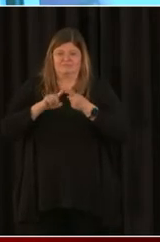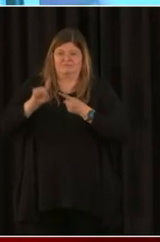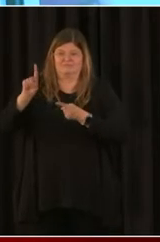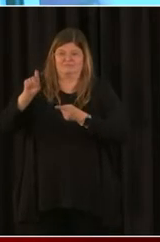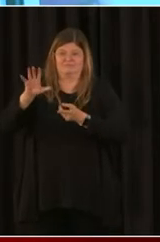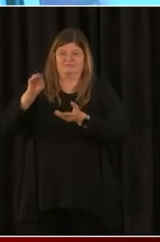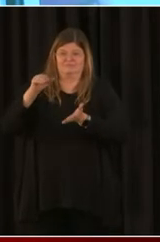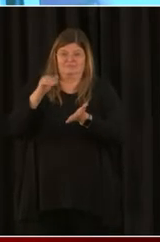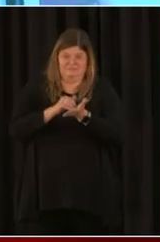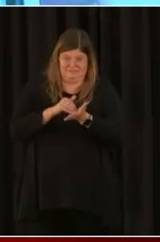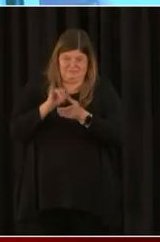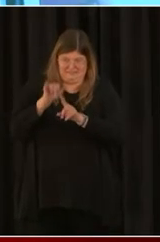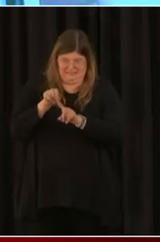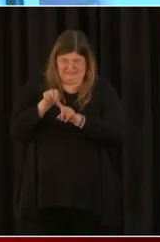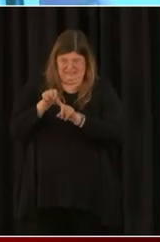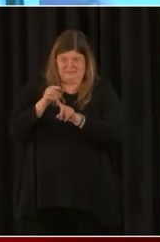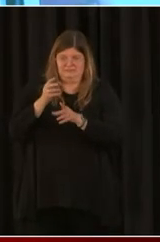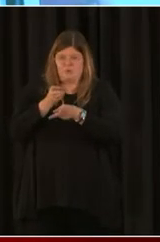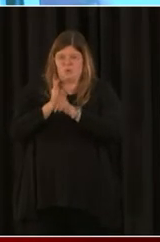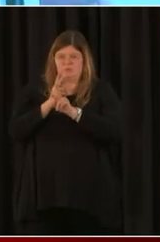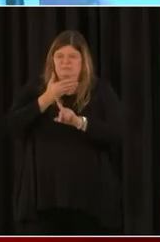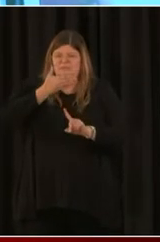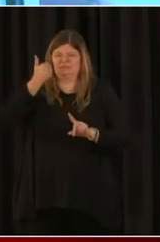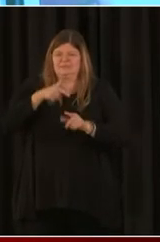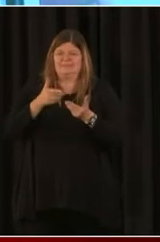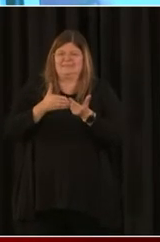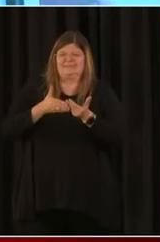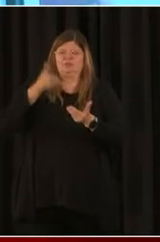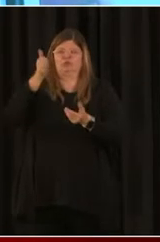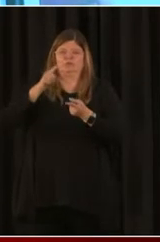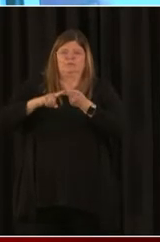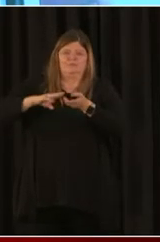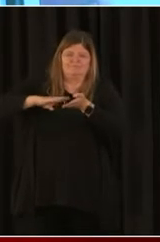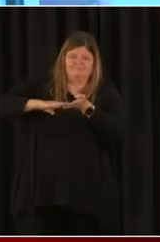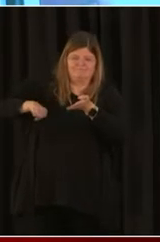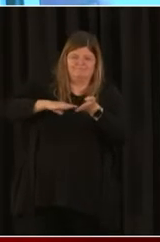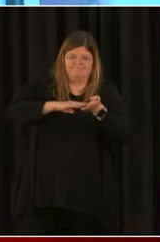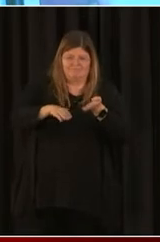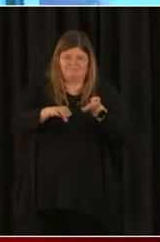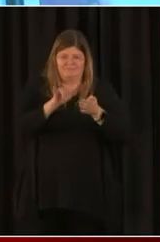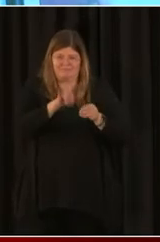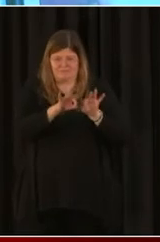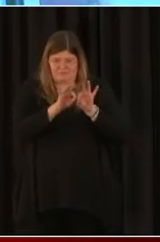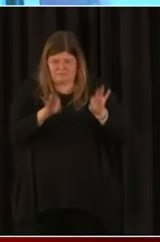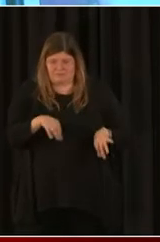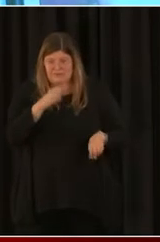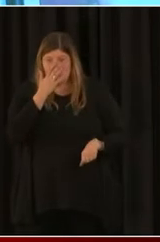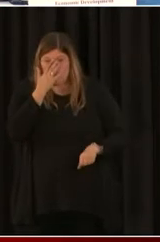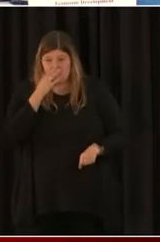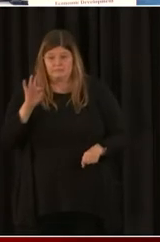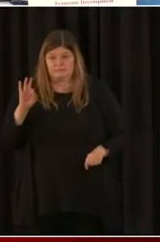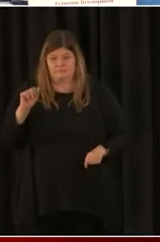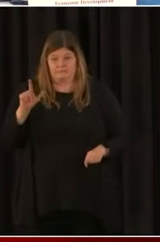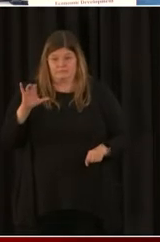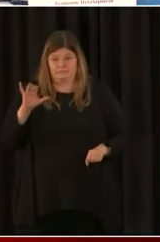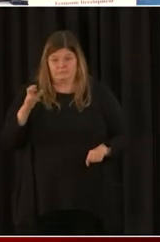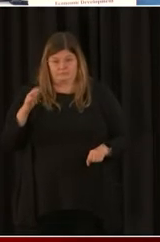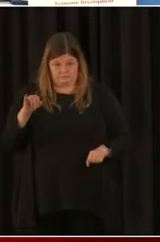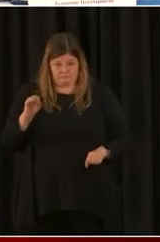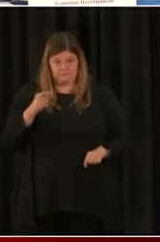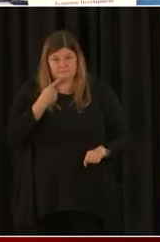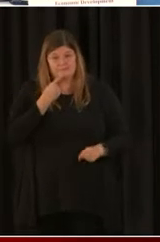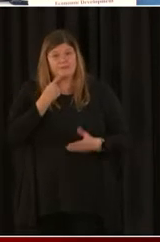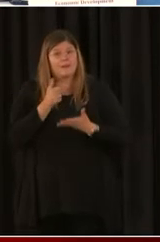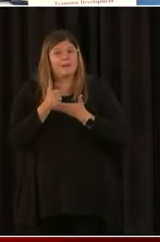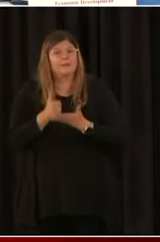use to ask for forgiveness. Okay. That's really helpful to note. And so when you mentioned that there's a new form coming